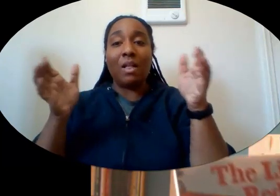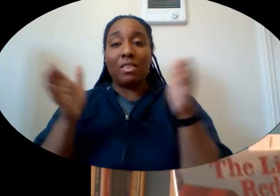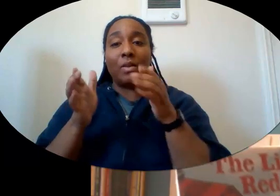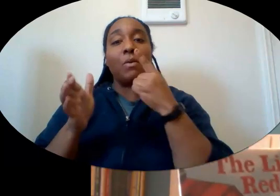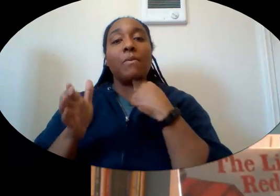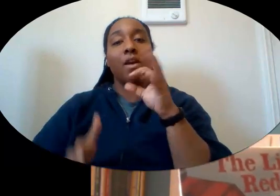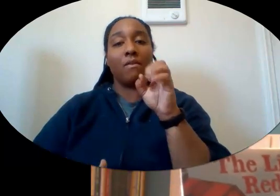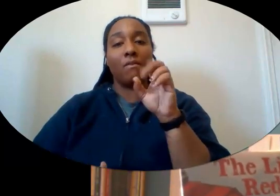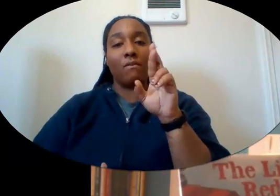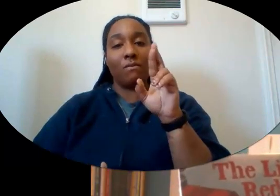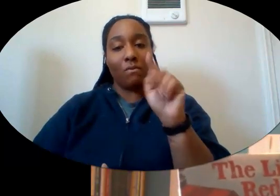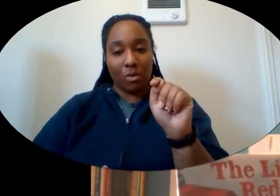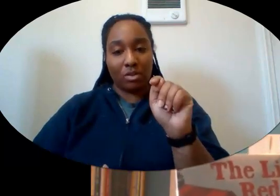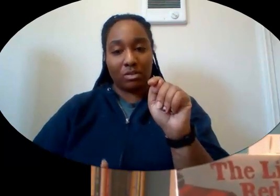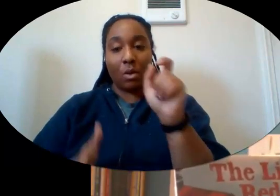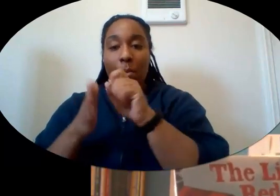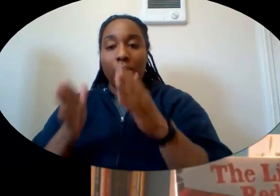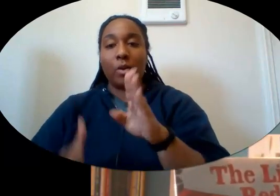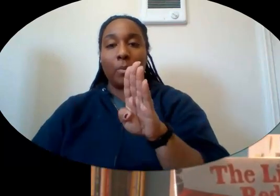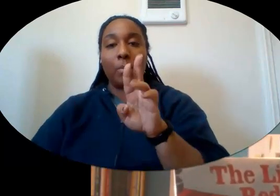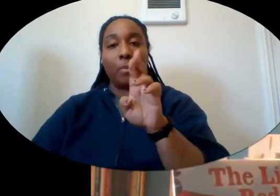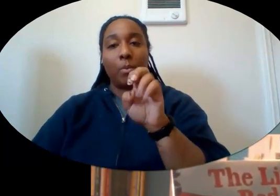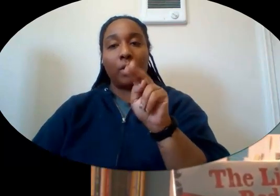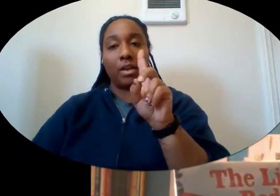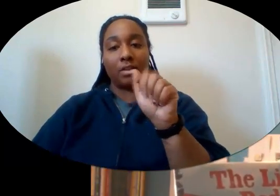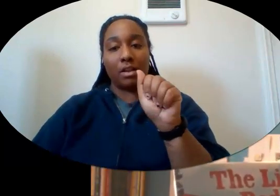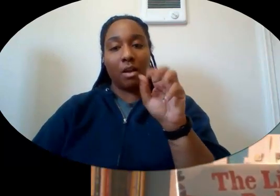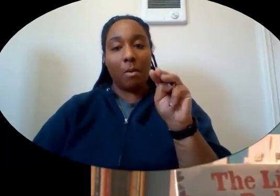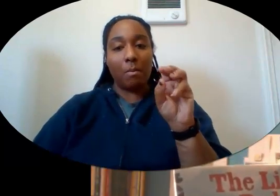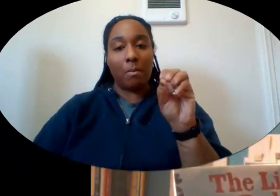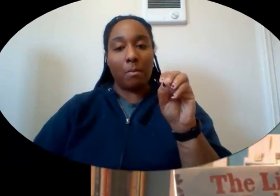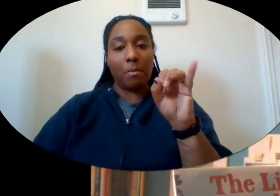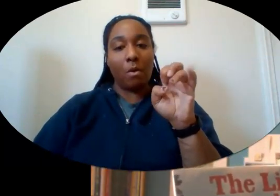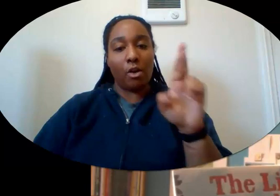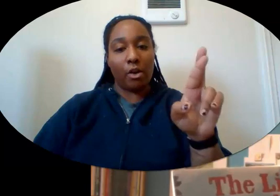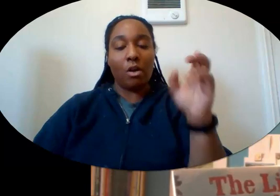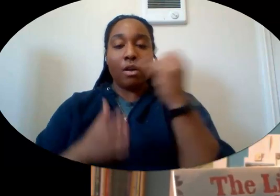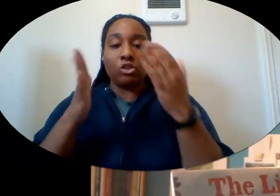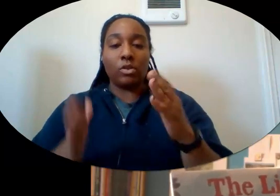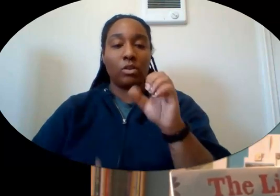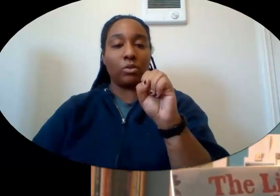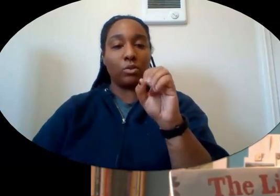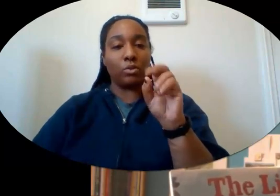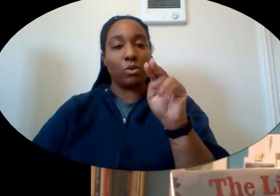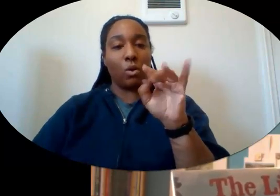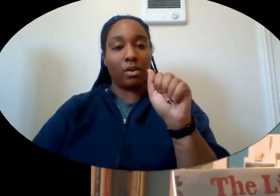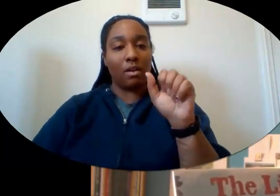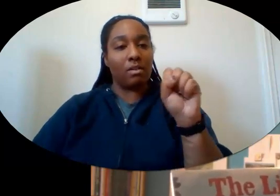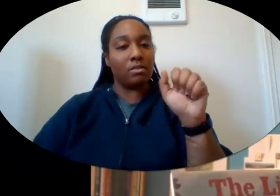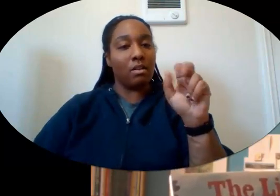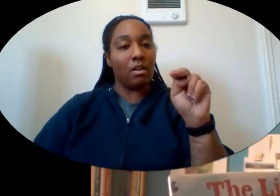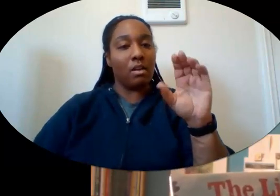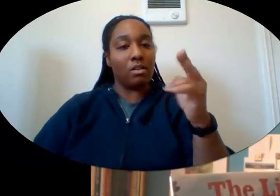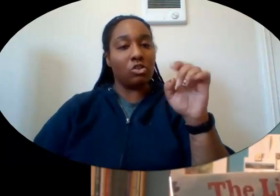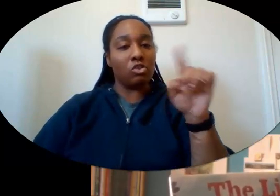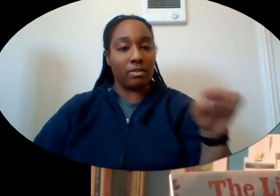The writer is Brenda Meyer and the pictures are by Sonia Sanchez. I chose this book because March is